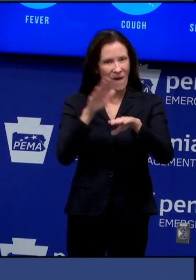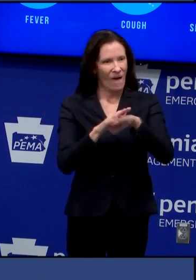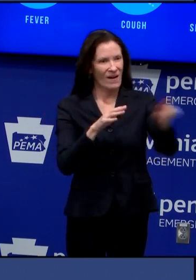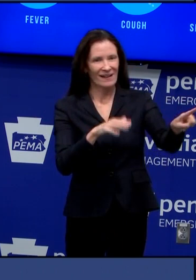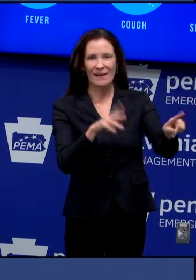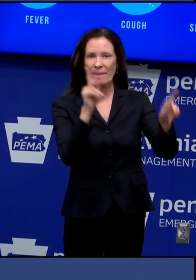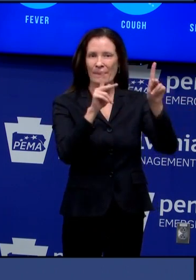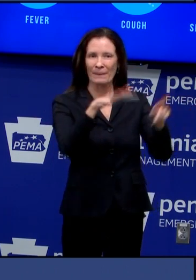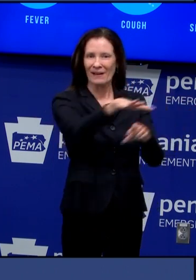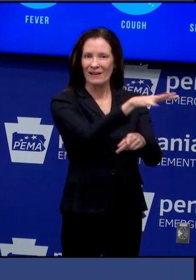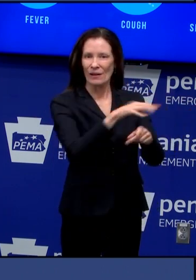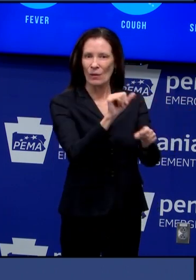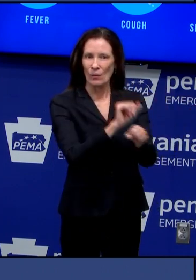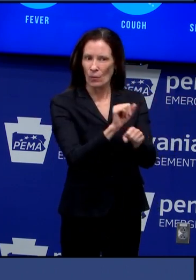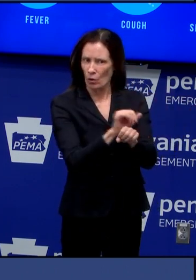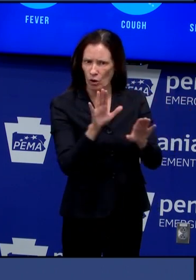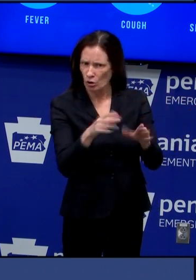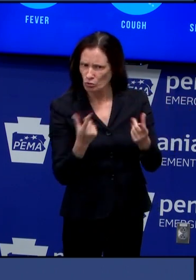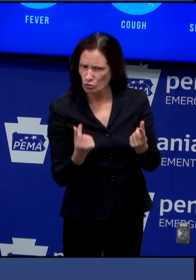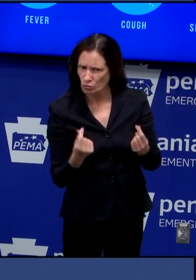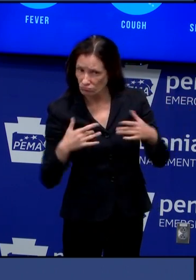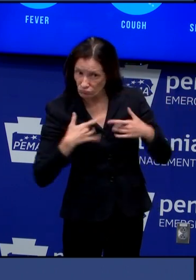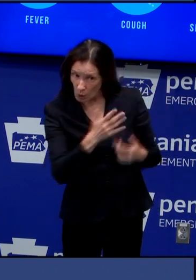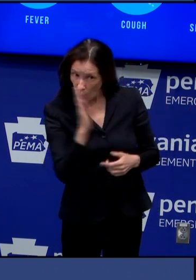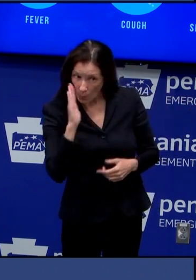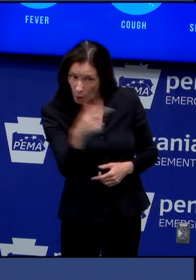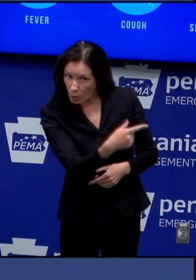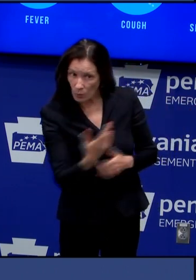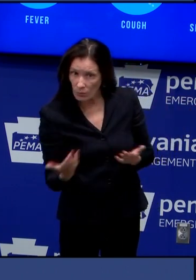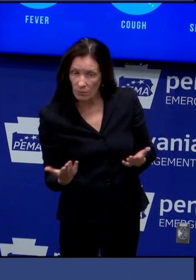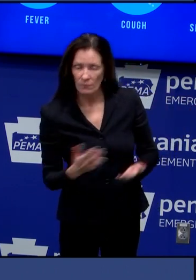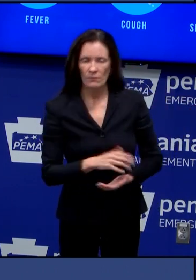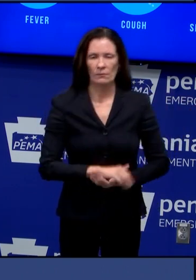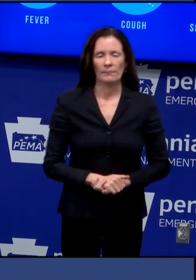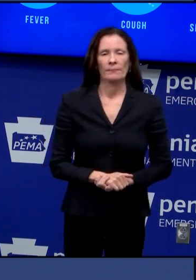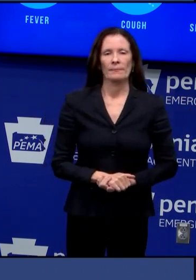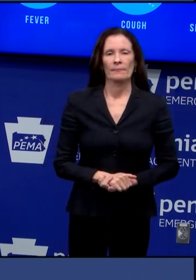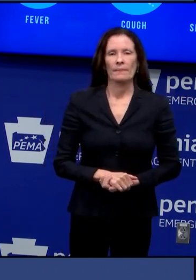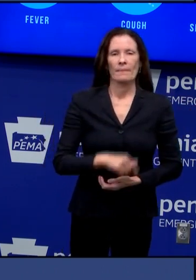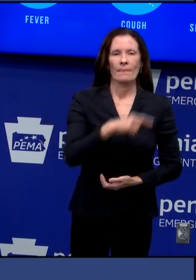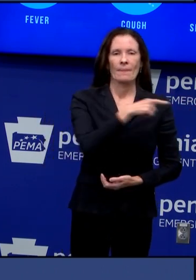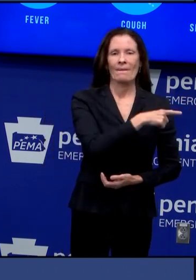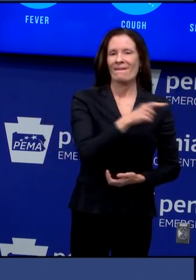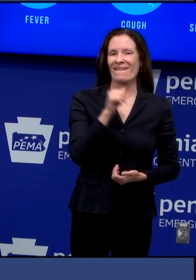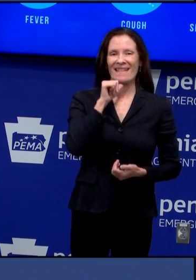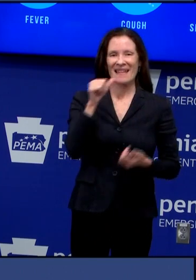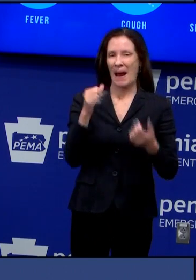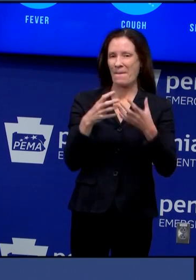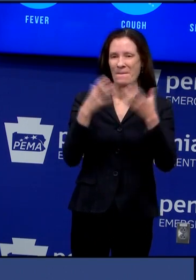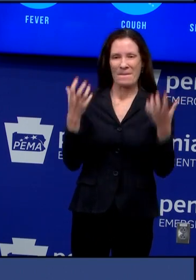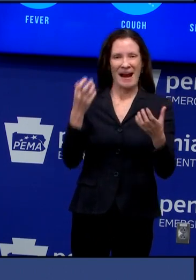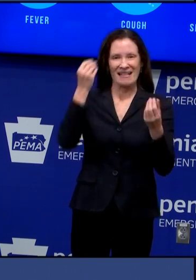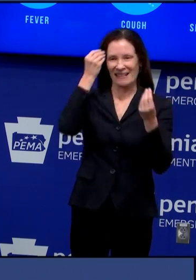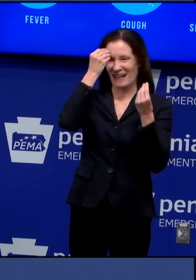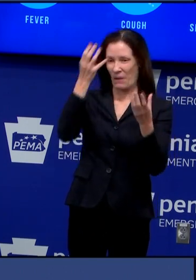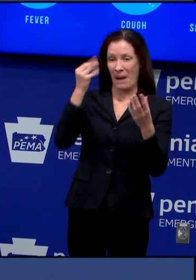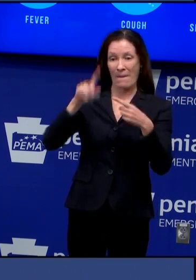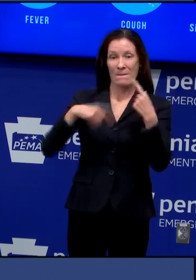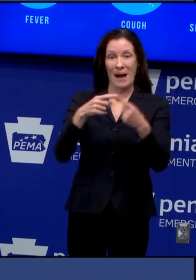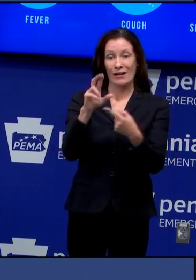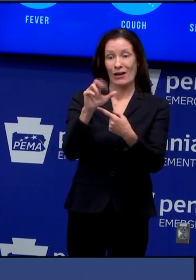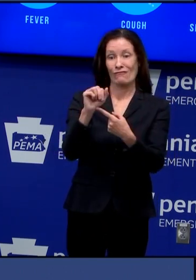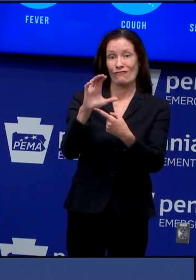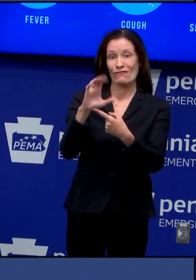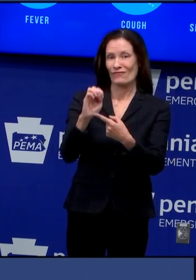data uh on race uh so we mandated that that those filing reports on uh the incidence of